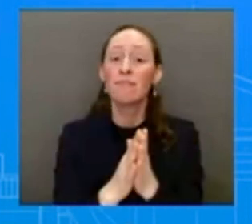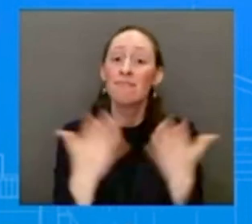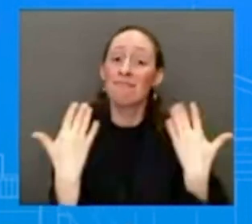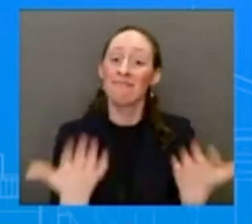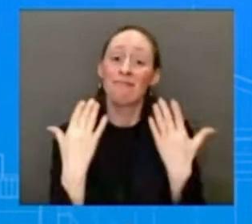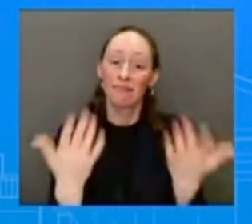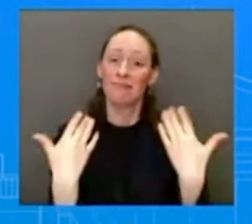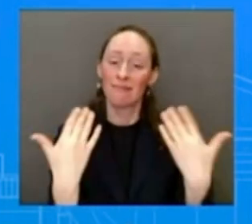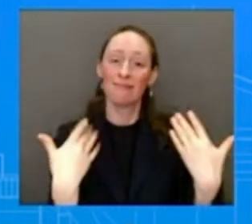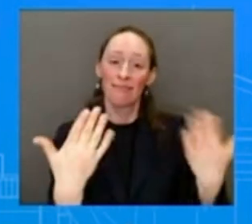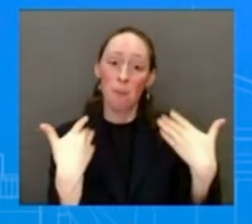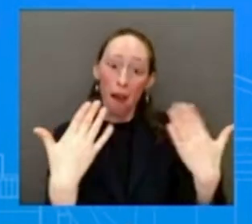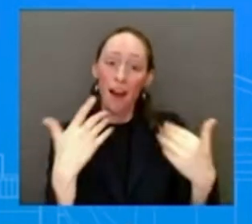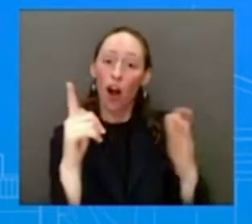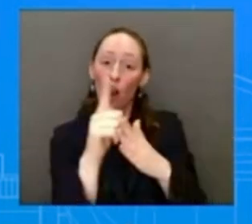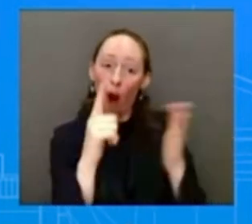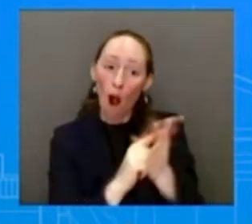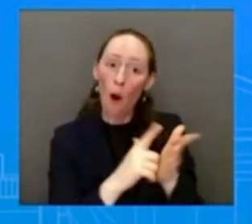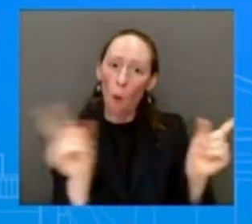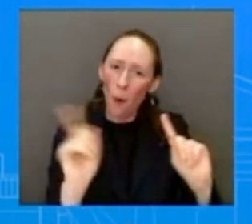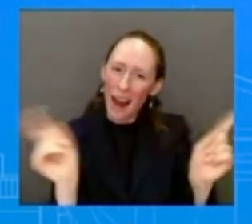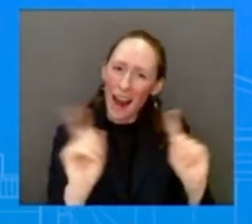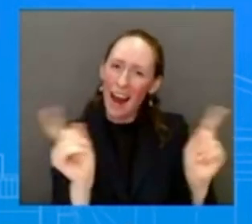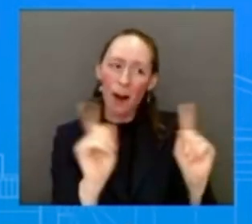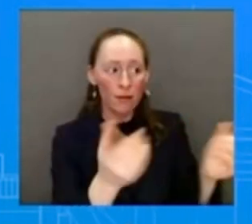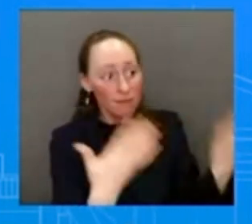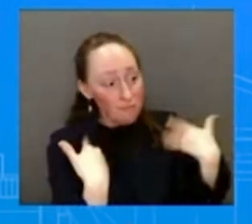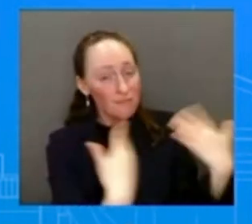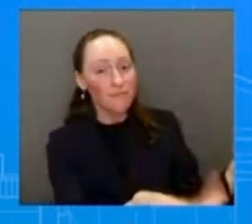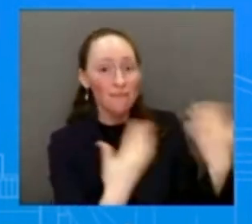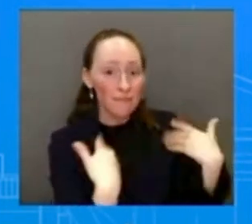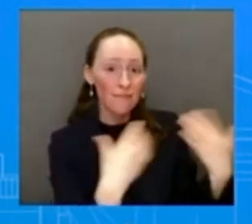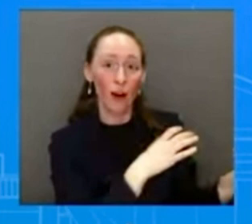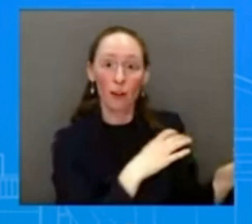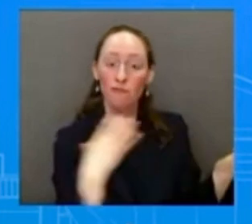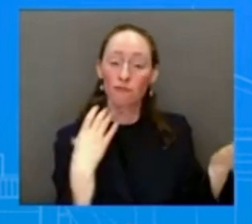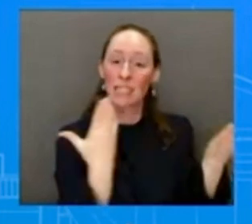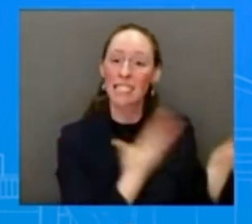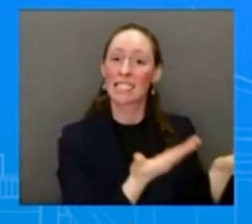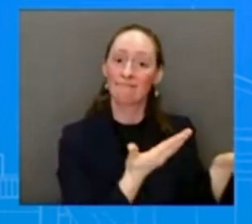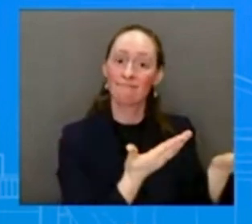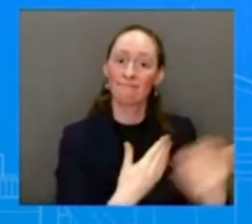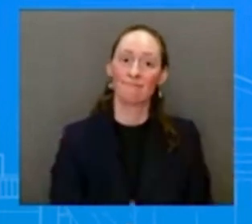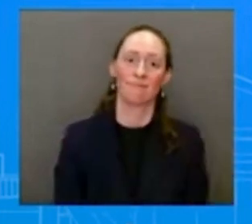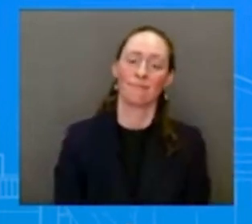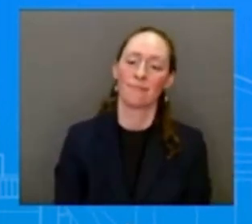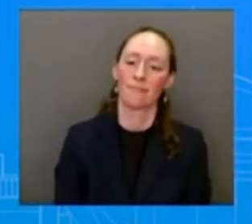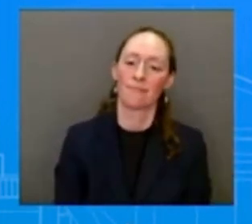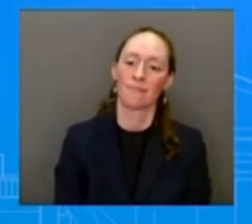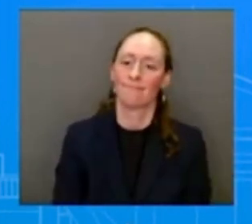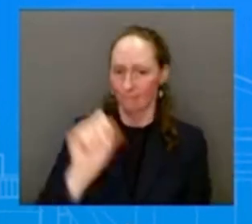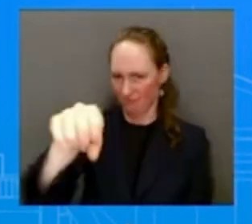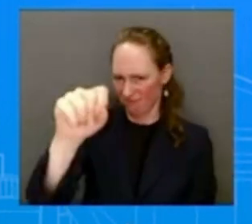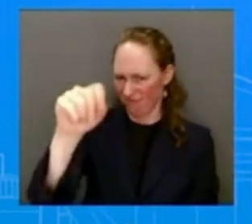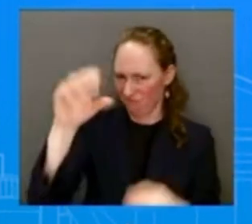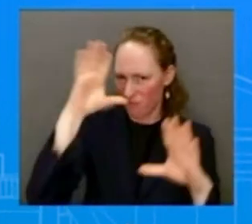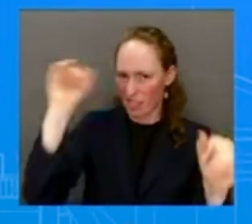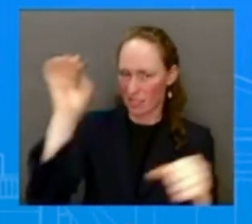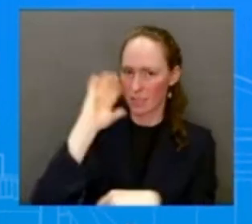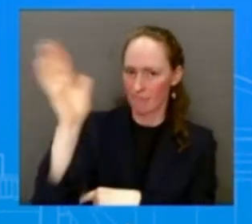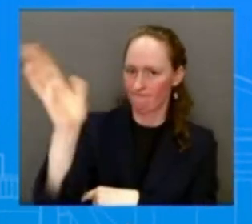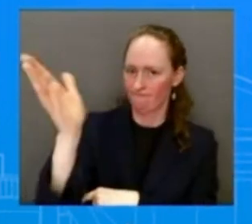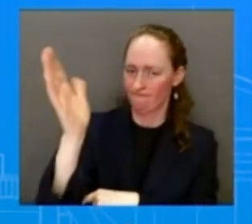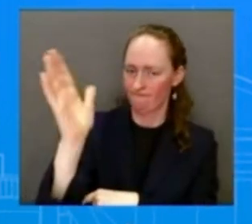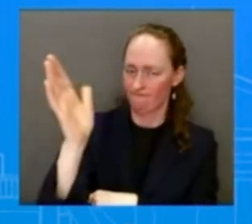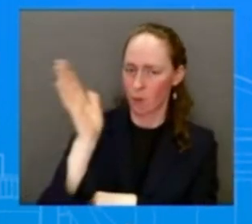So yes, you're going to continue to hear from this President. He's going to be very, speak about this very loud and clear. And of course he was, he was proud to sign